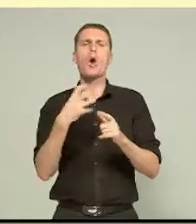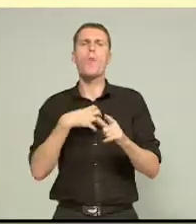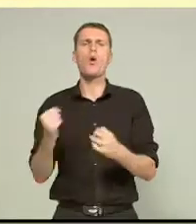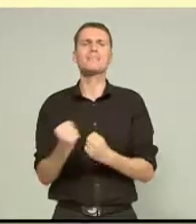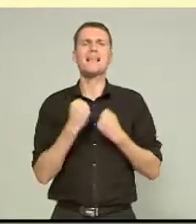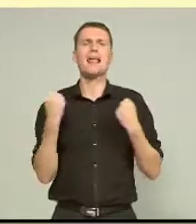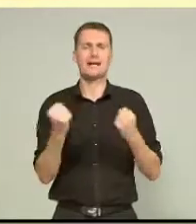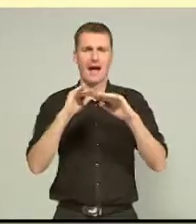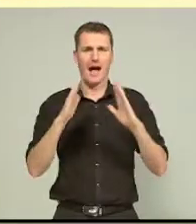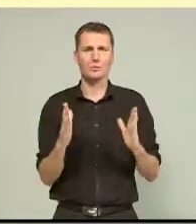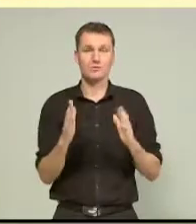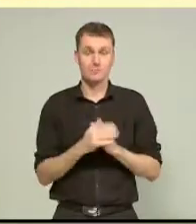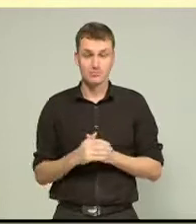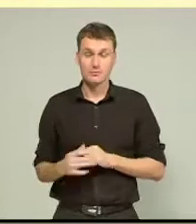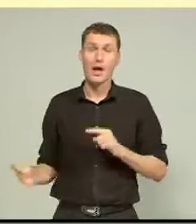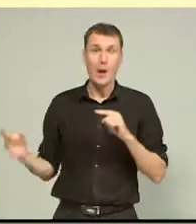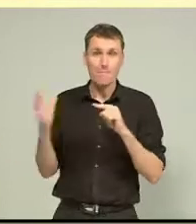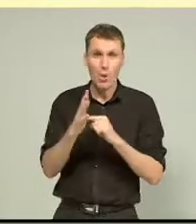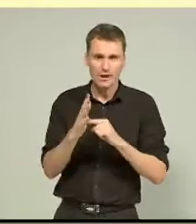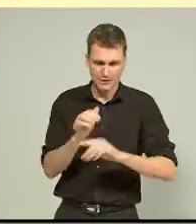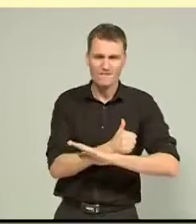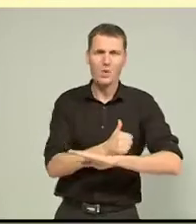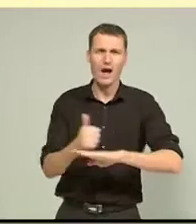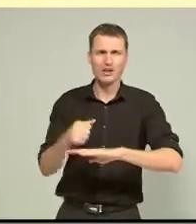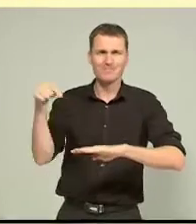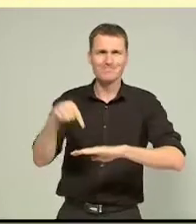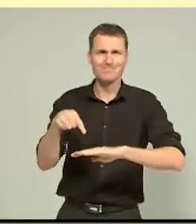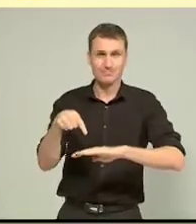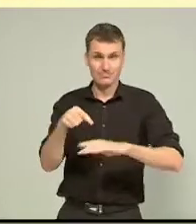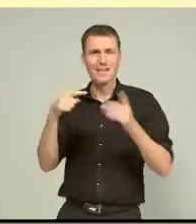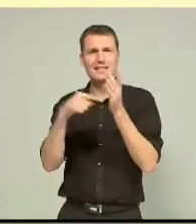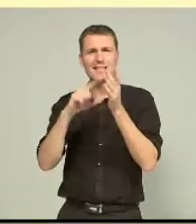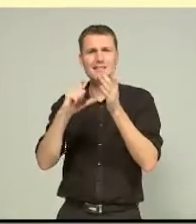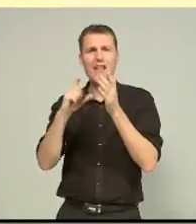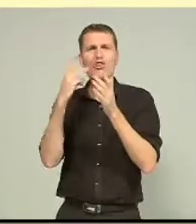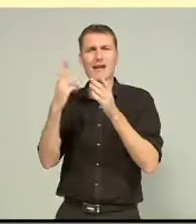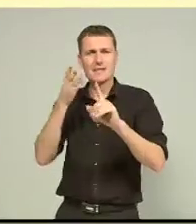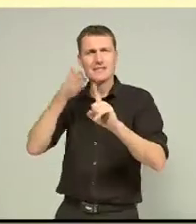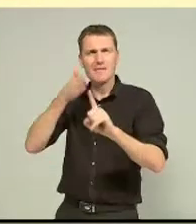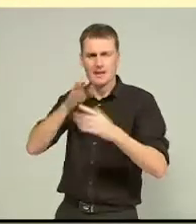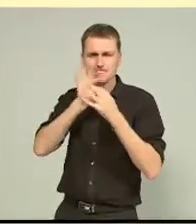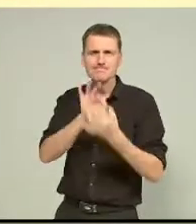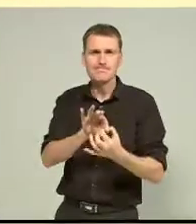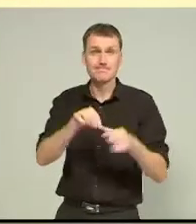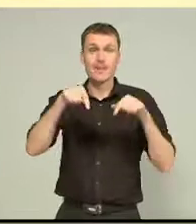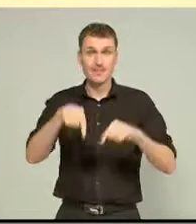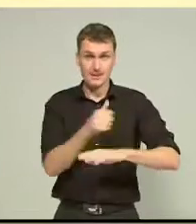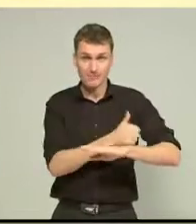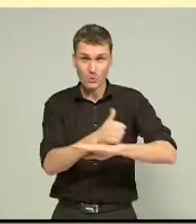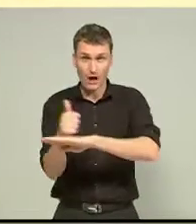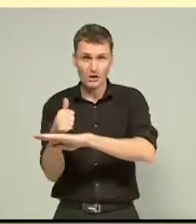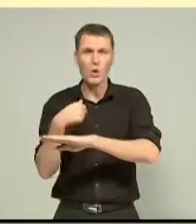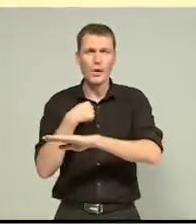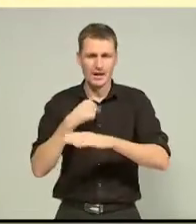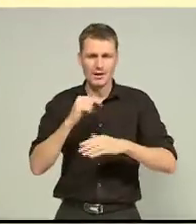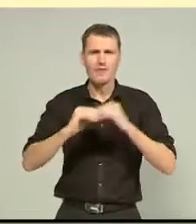key things is the type of foundations that we've built. So these are TC3-specific foundations. This particular foundation is one that we've developed